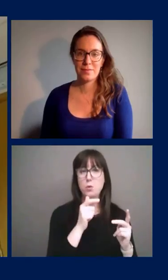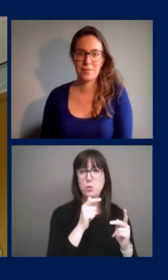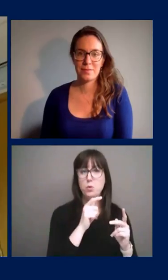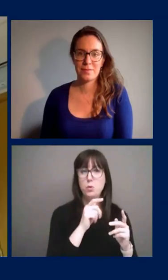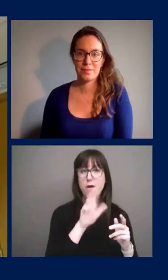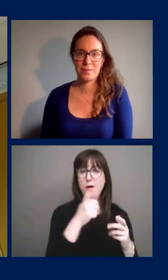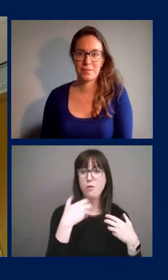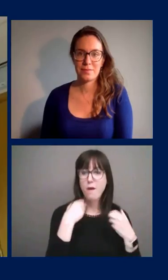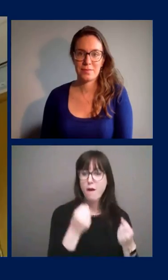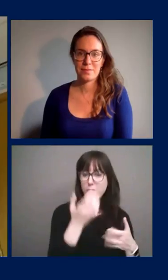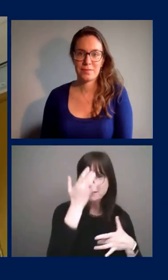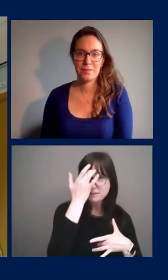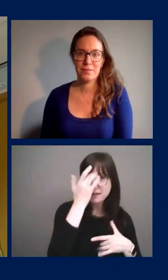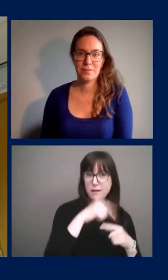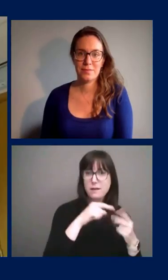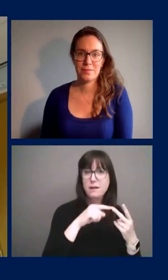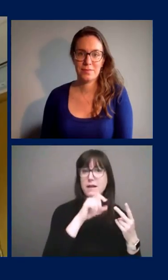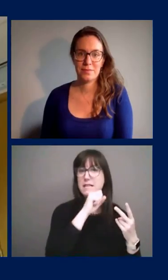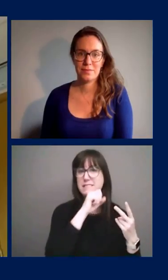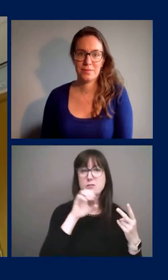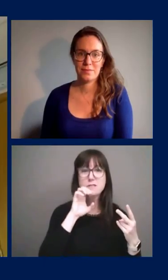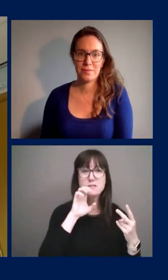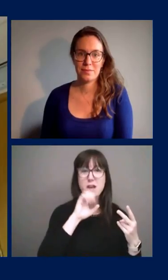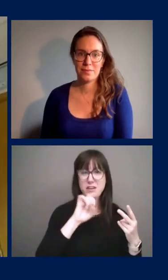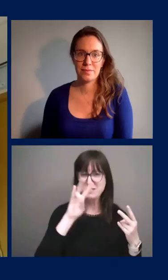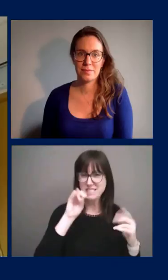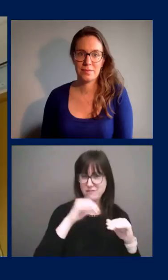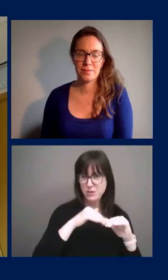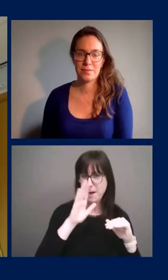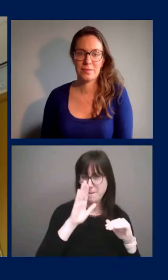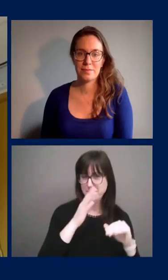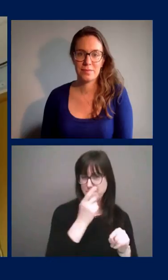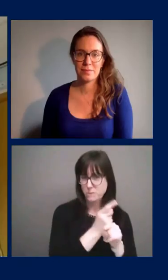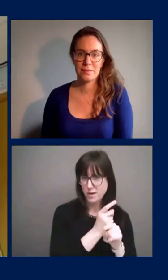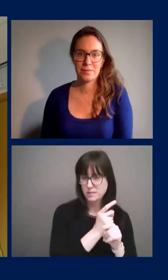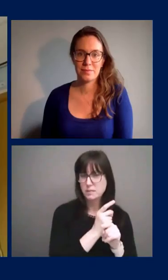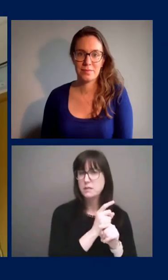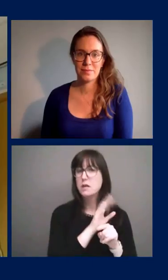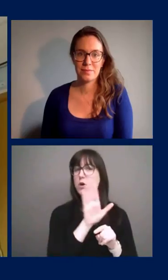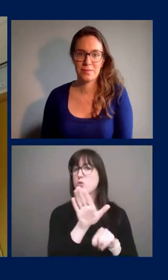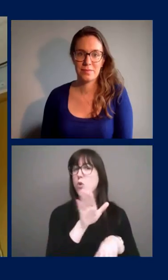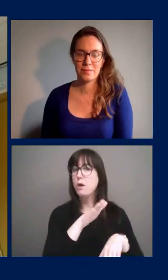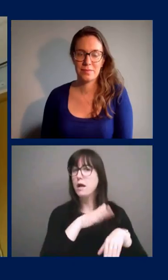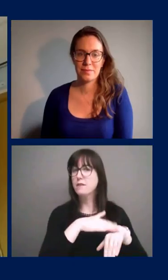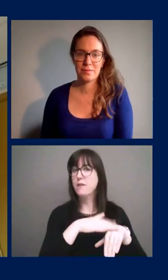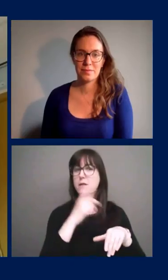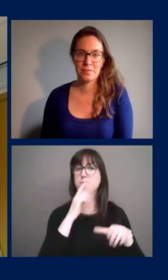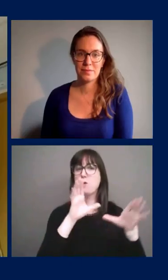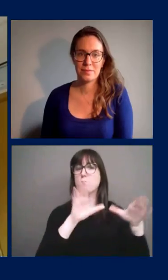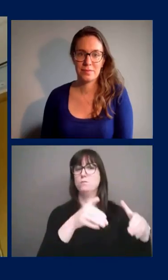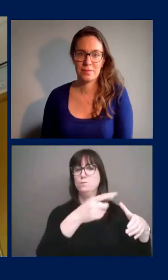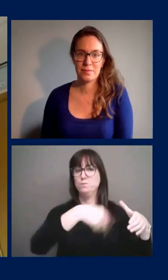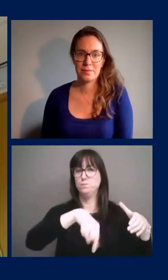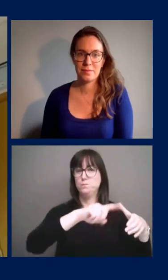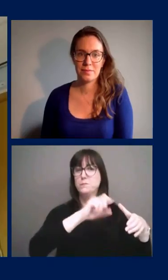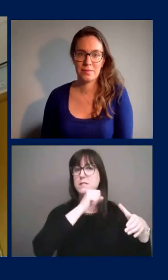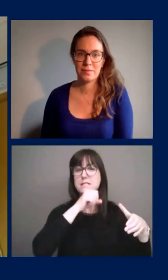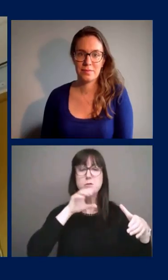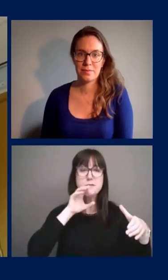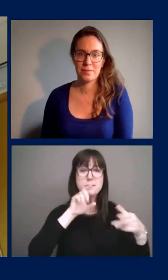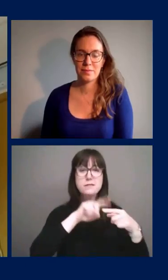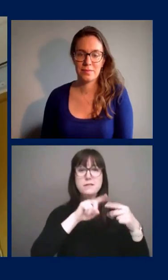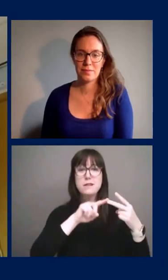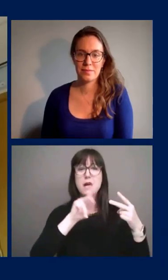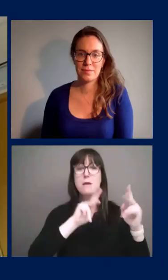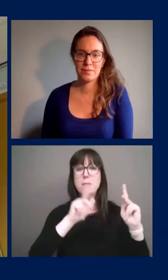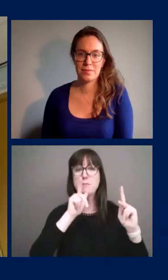i think it's seniors over 70 if i if i have that right so what is your advice then uh to seniors and people with underlying